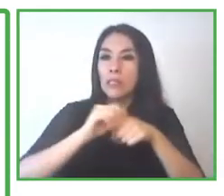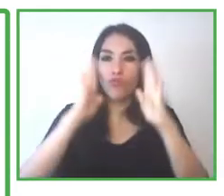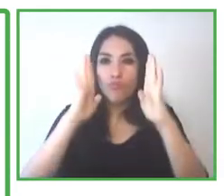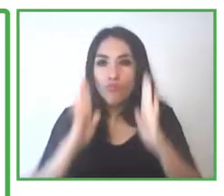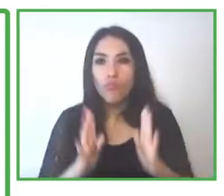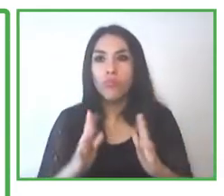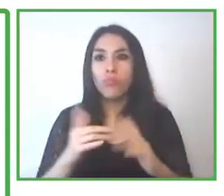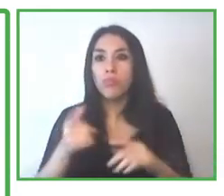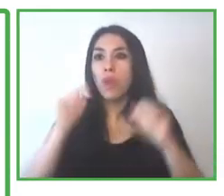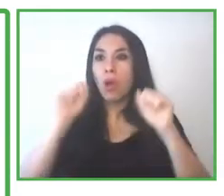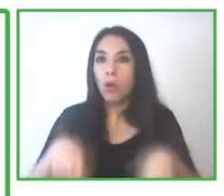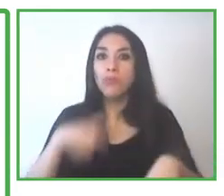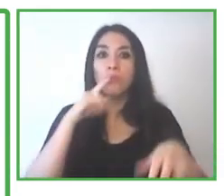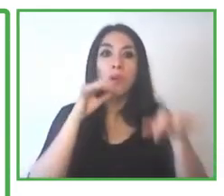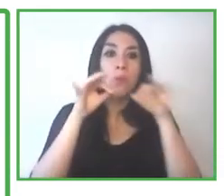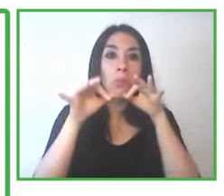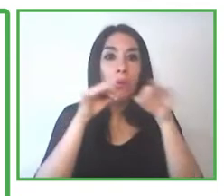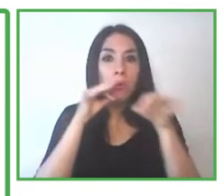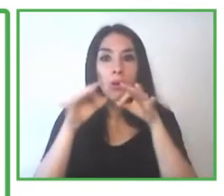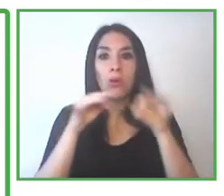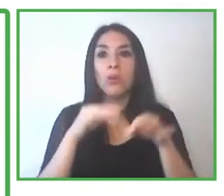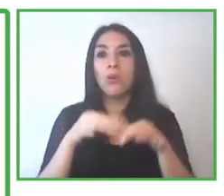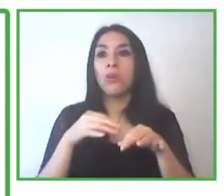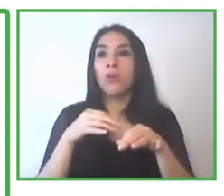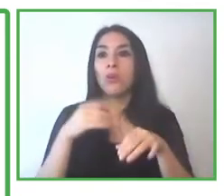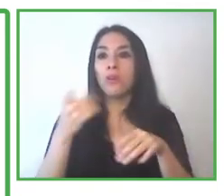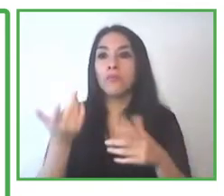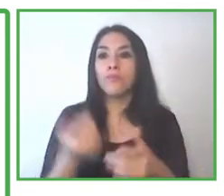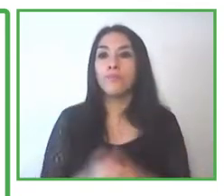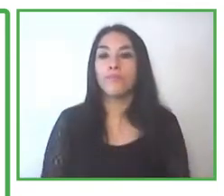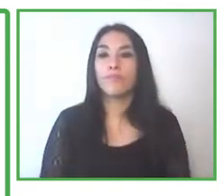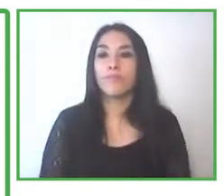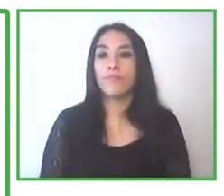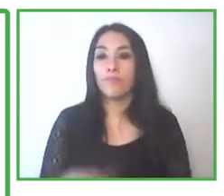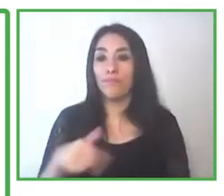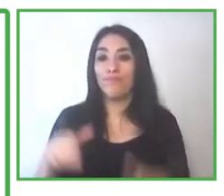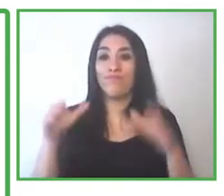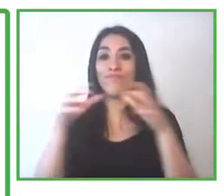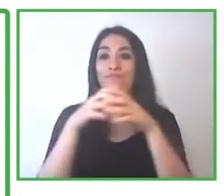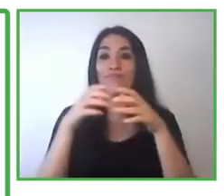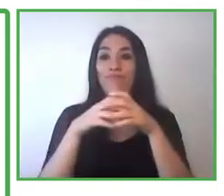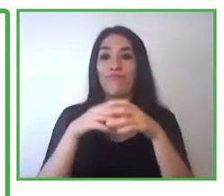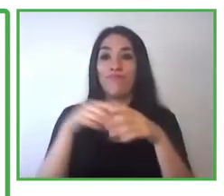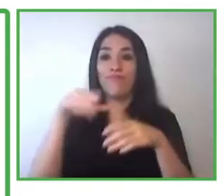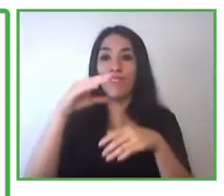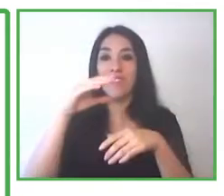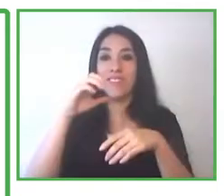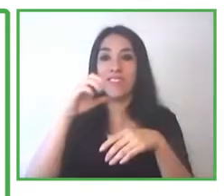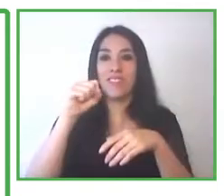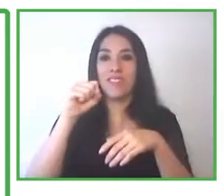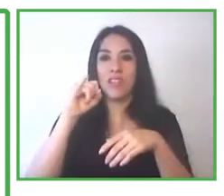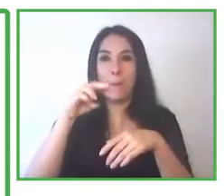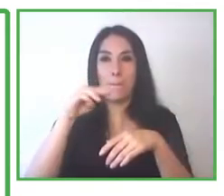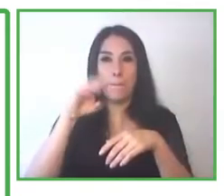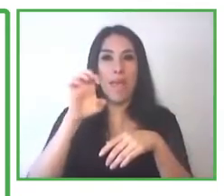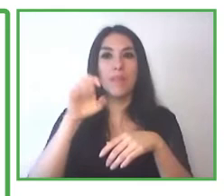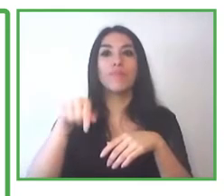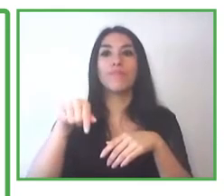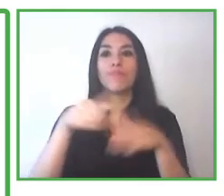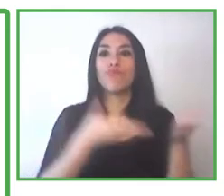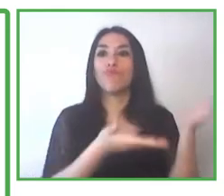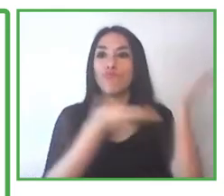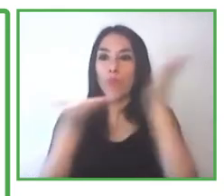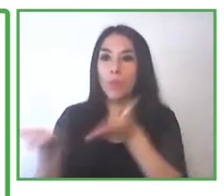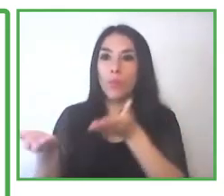They have the model and they are able to tell their story in a captivating way. We were invited to